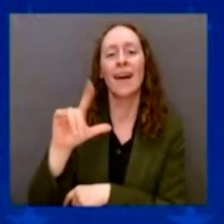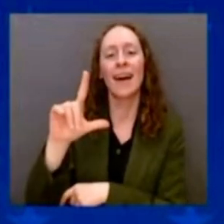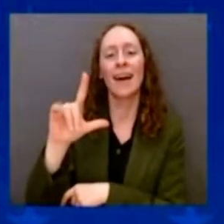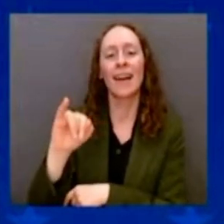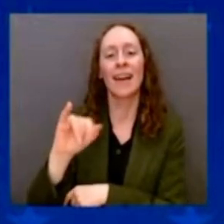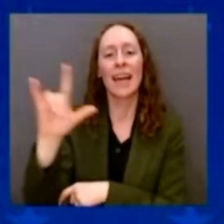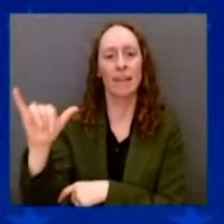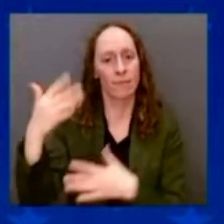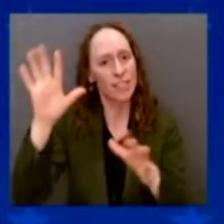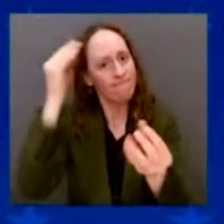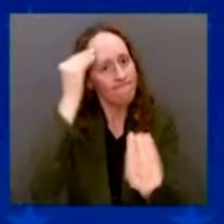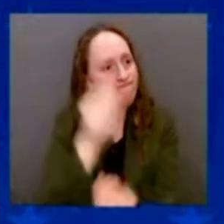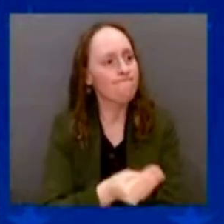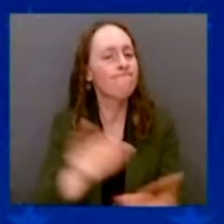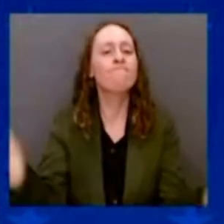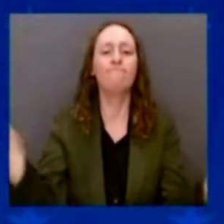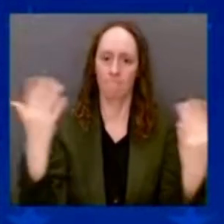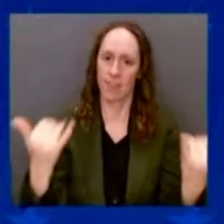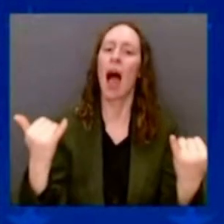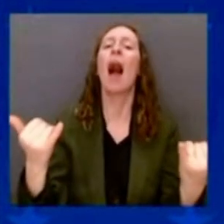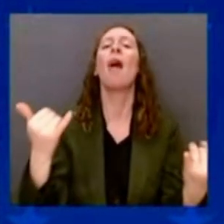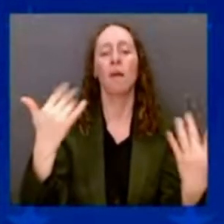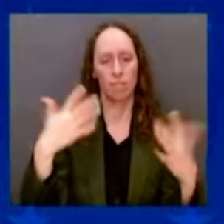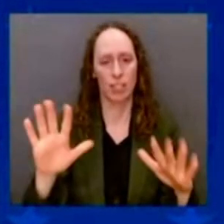of insulin at 35 bucks a month.